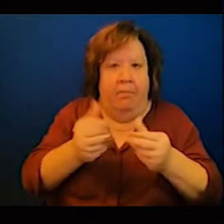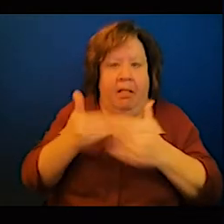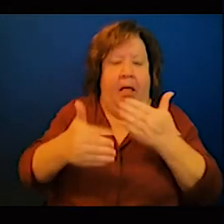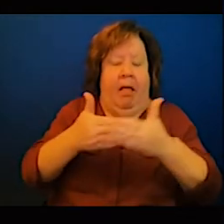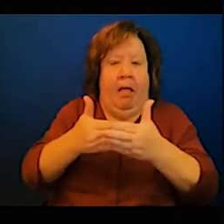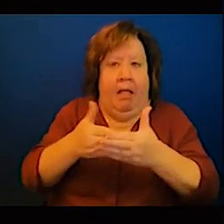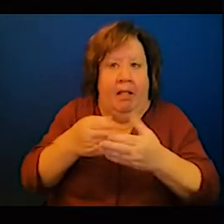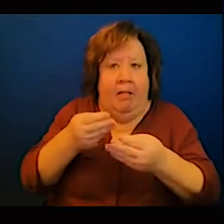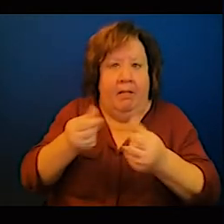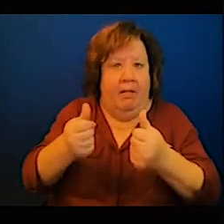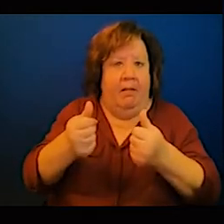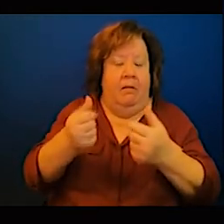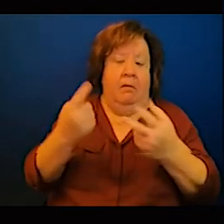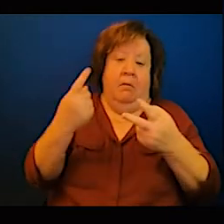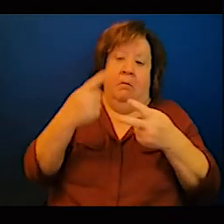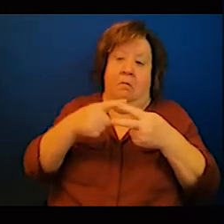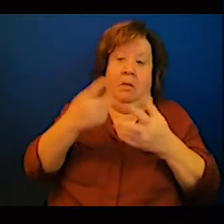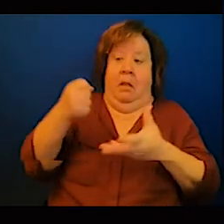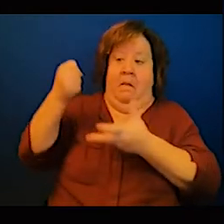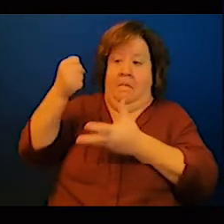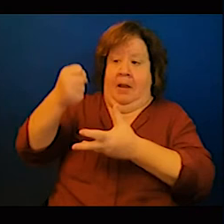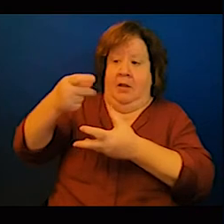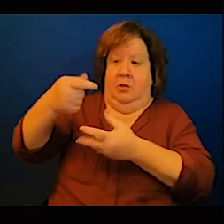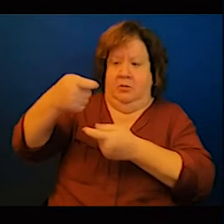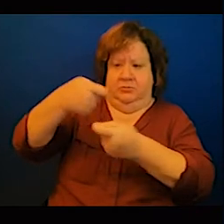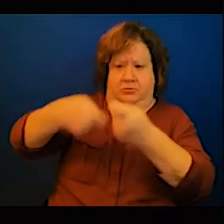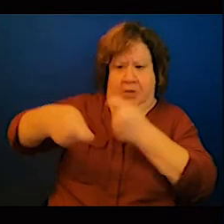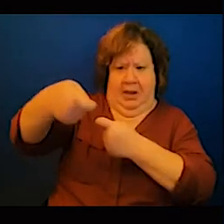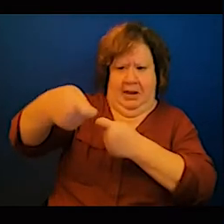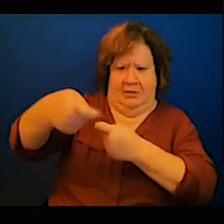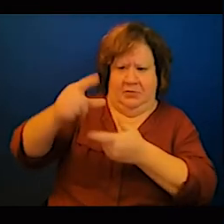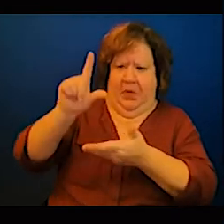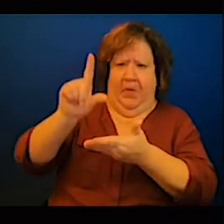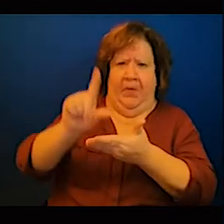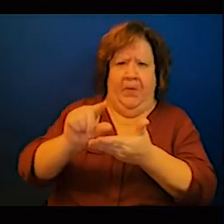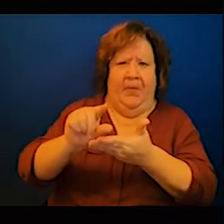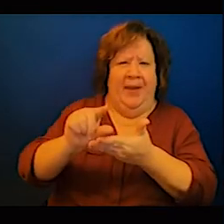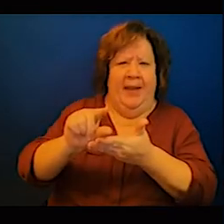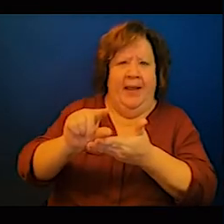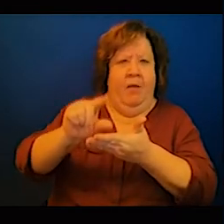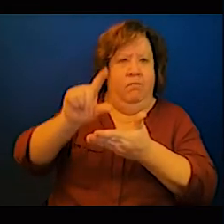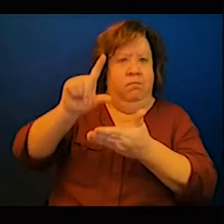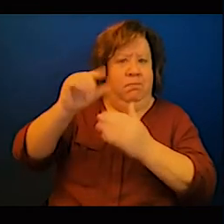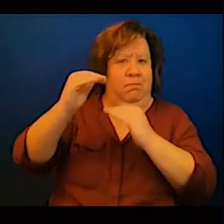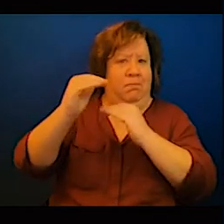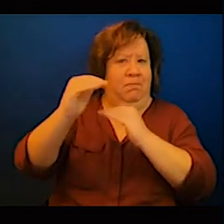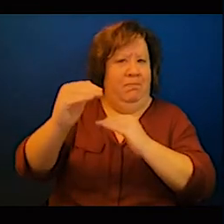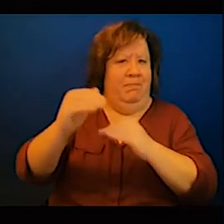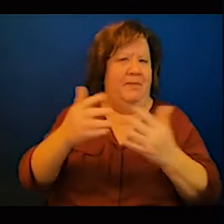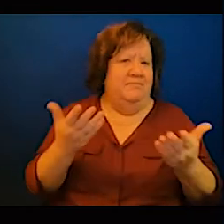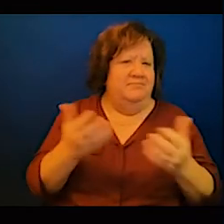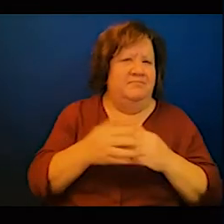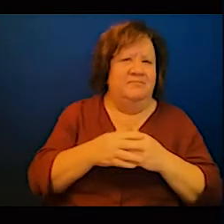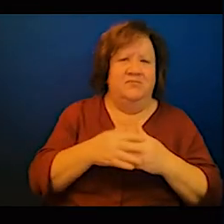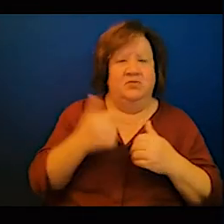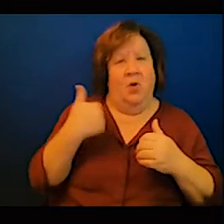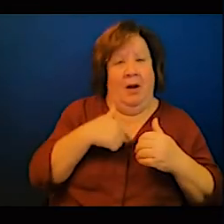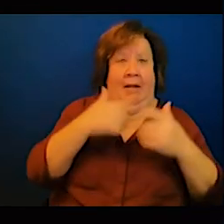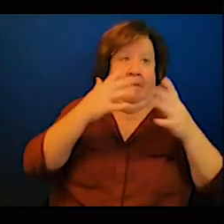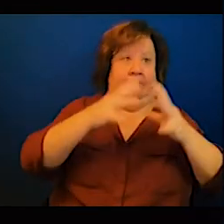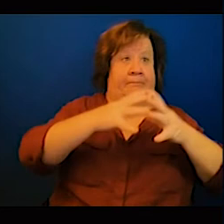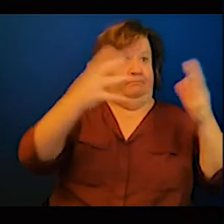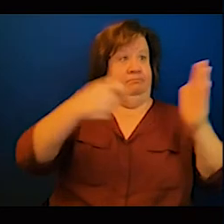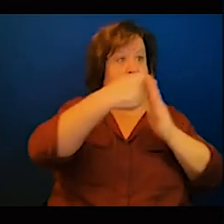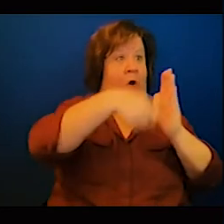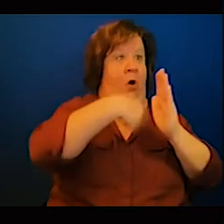I think they need to be supporting their own ways to be able to move on and to get encouraged to be involved in such kind of